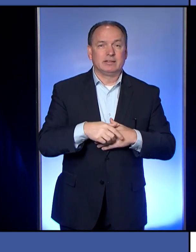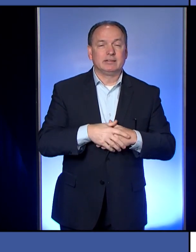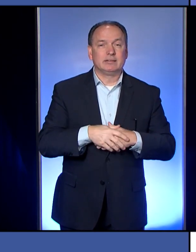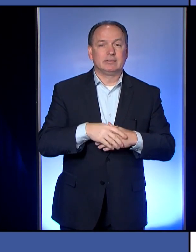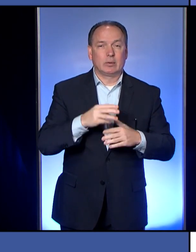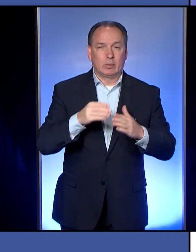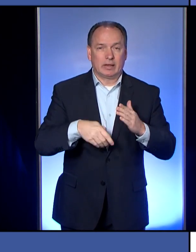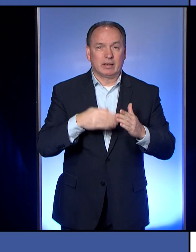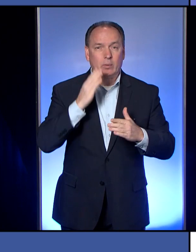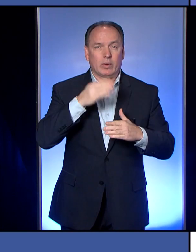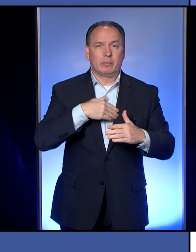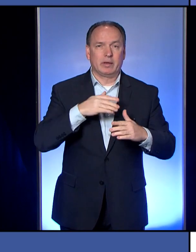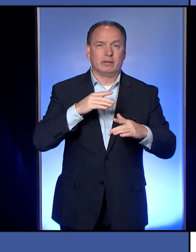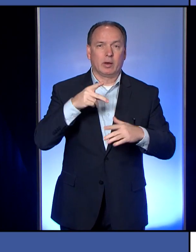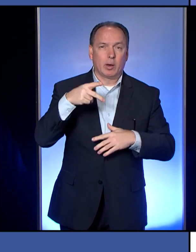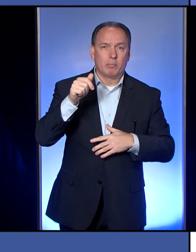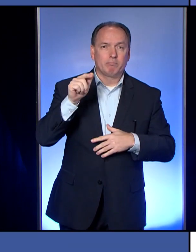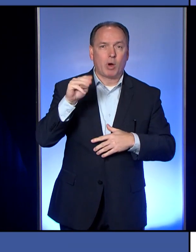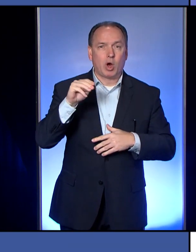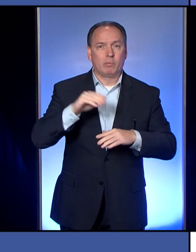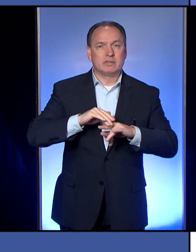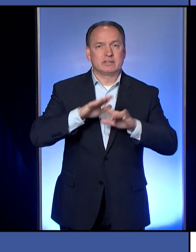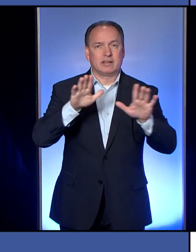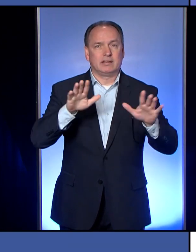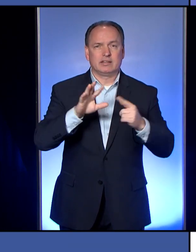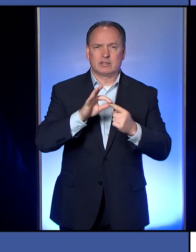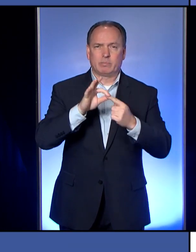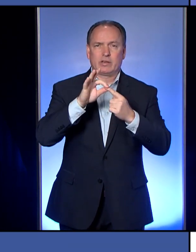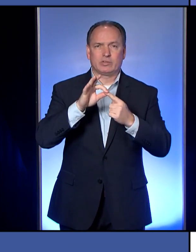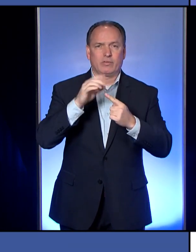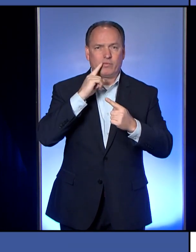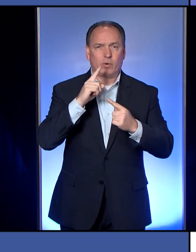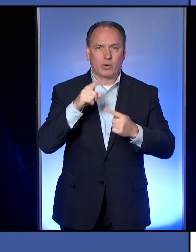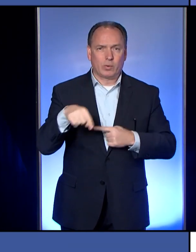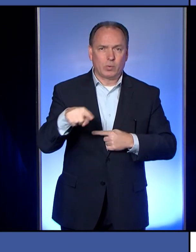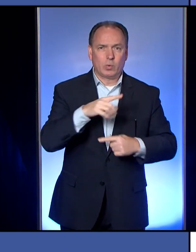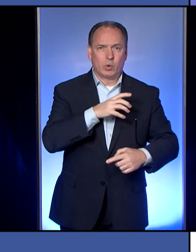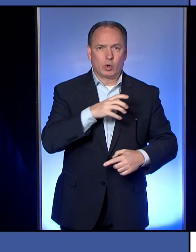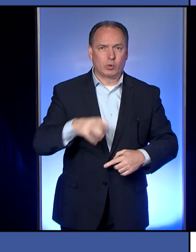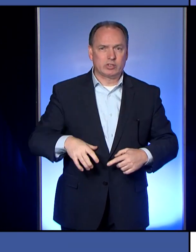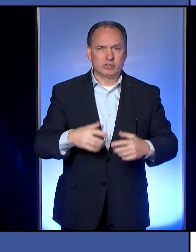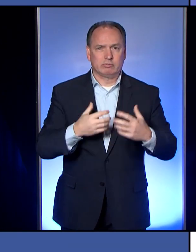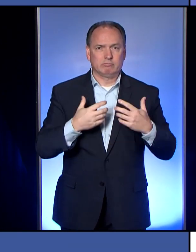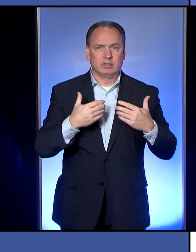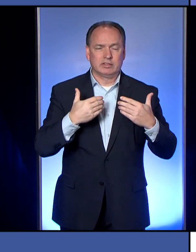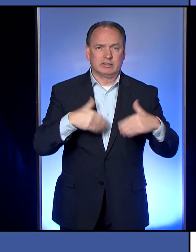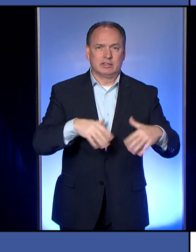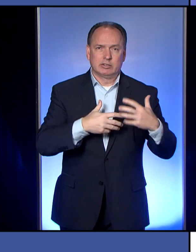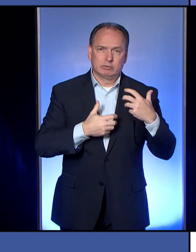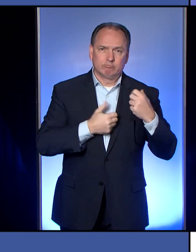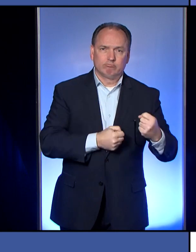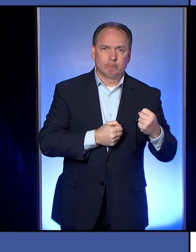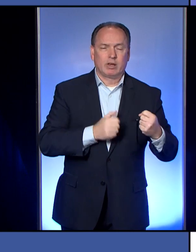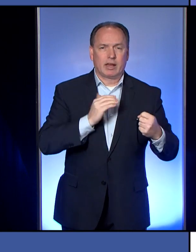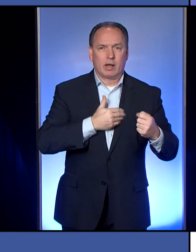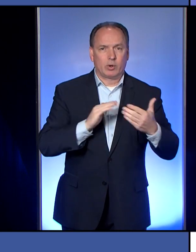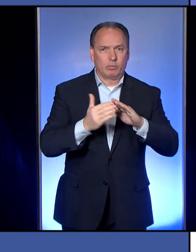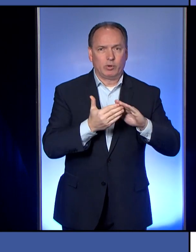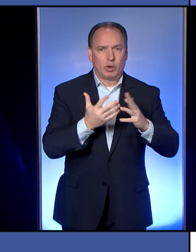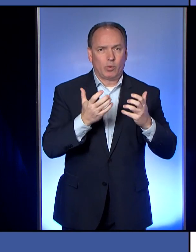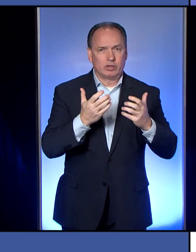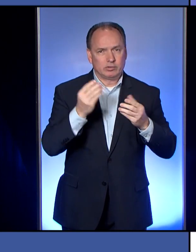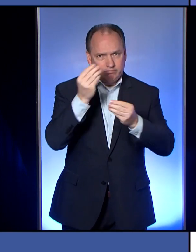very special day in the lives of those who are Christian in our community. And I would like to address the